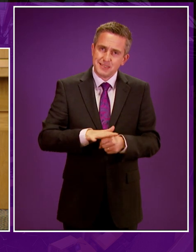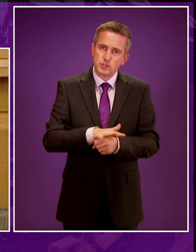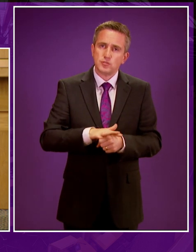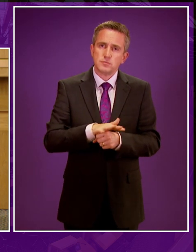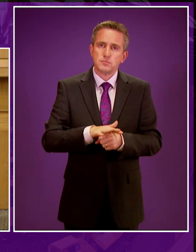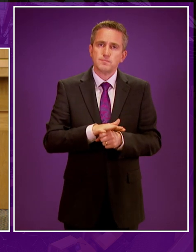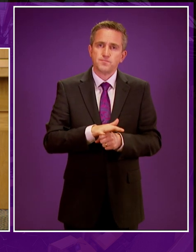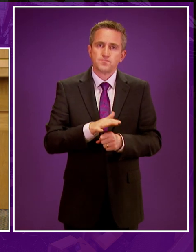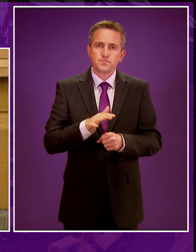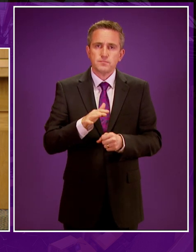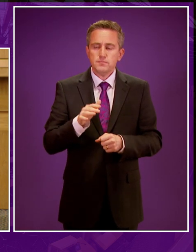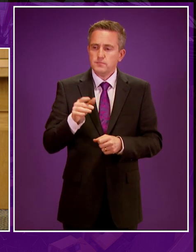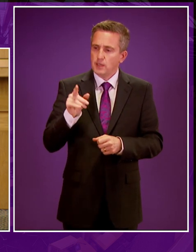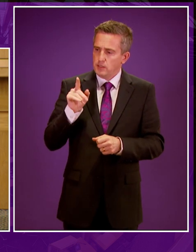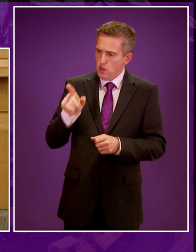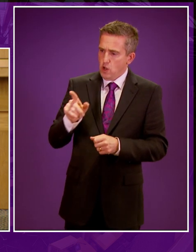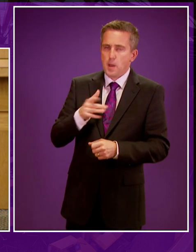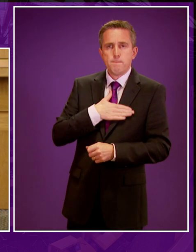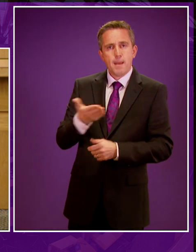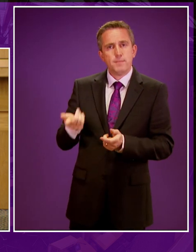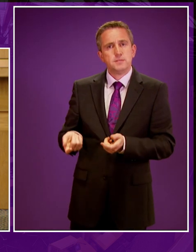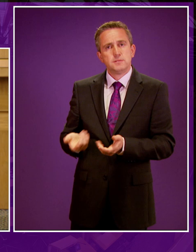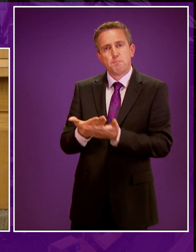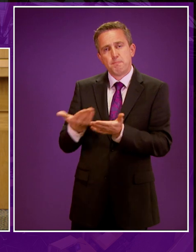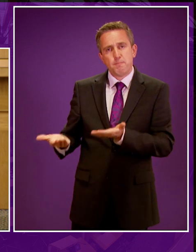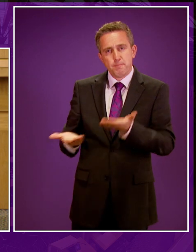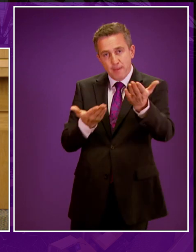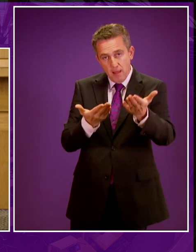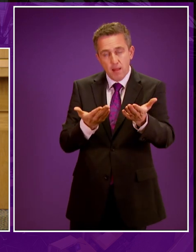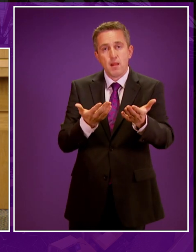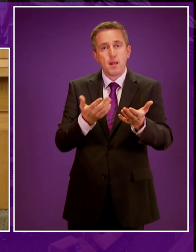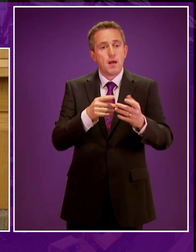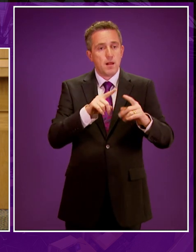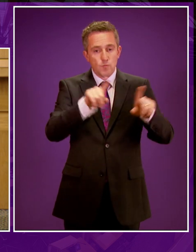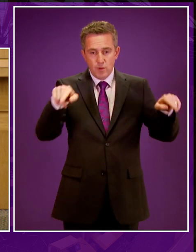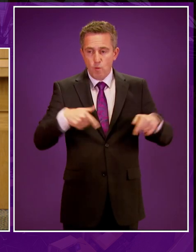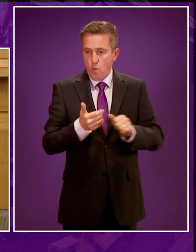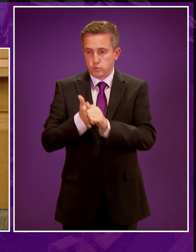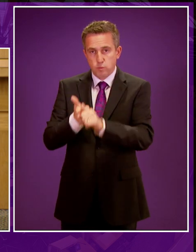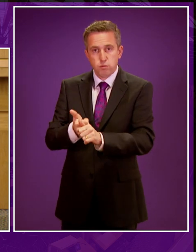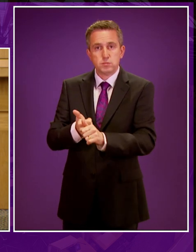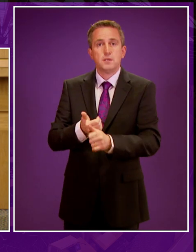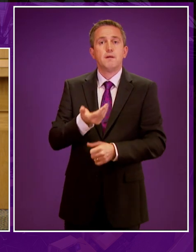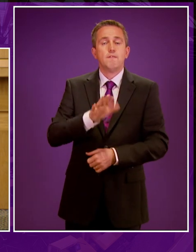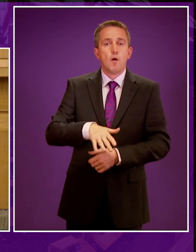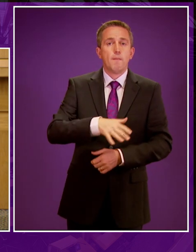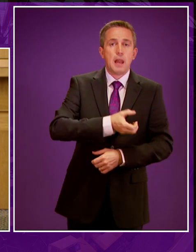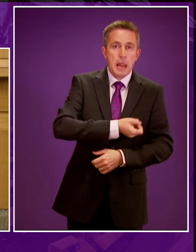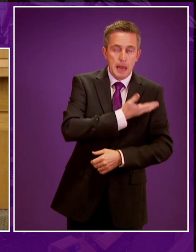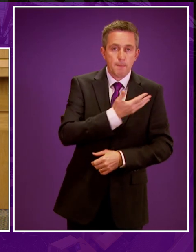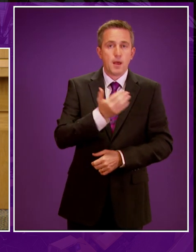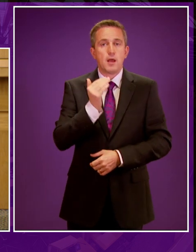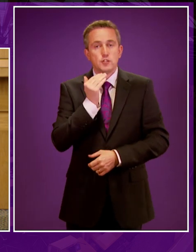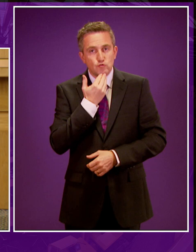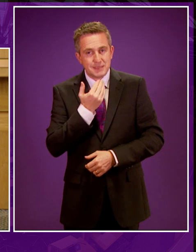the passage of her member's bill. The vote in this Parliament secured support from ourselves, from Labour and from the Greens.